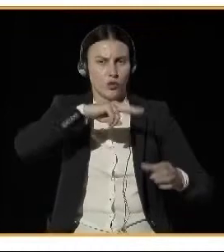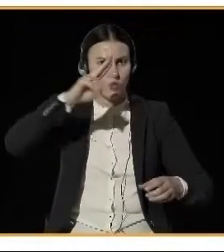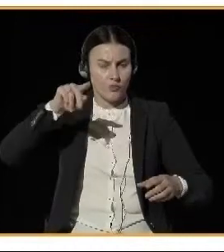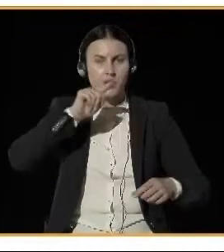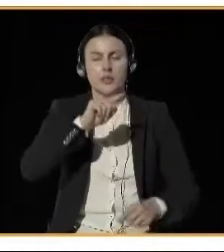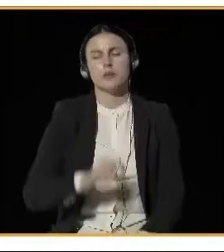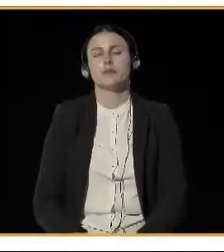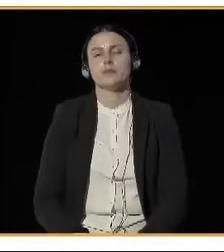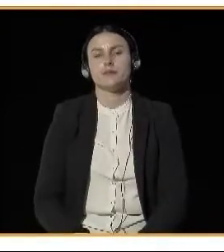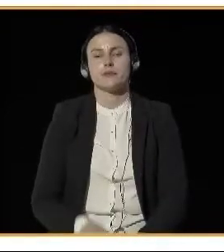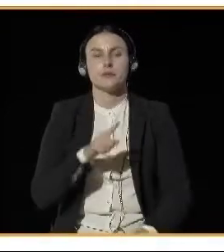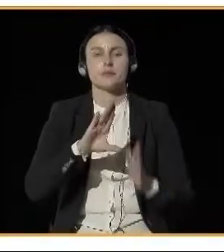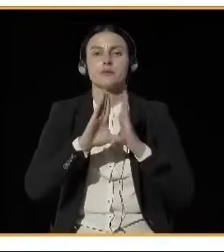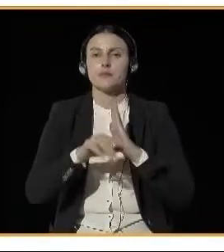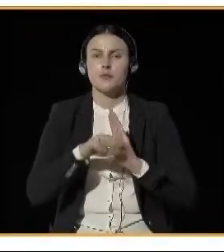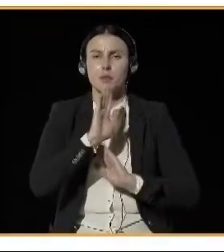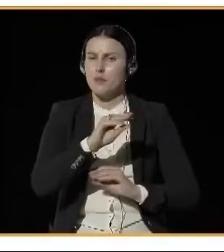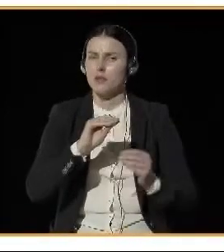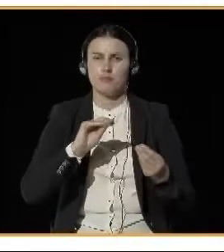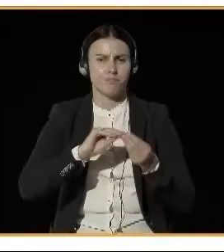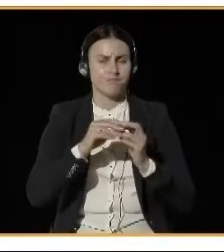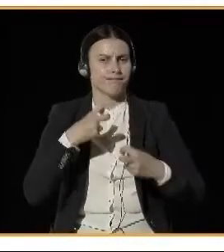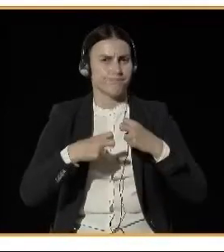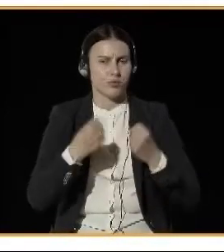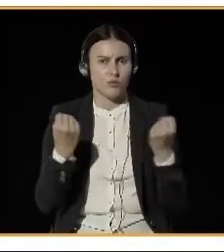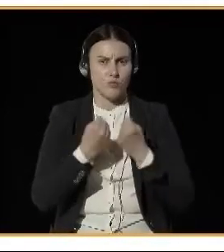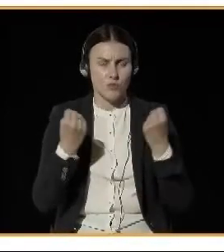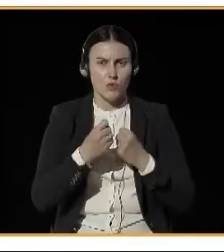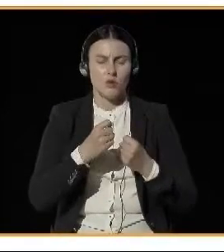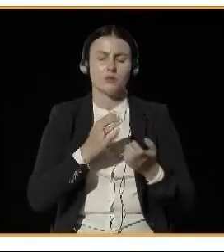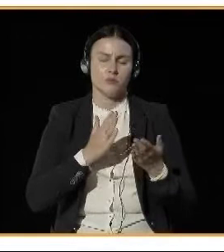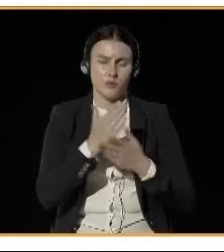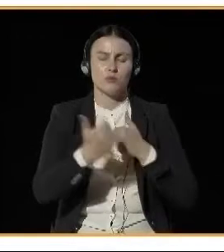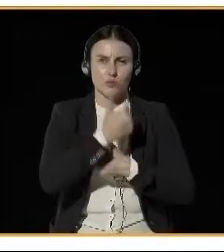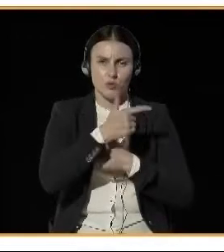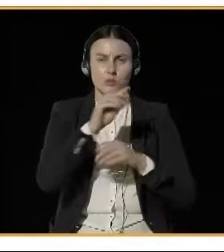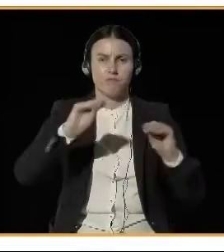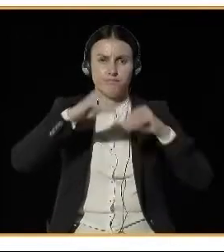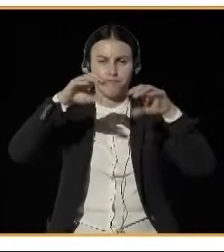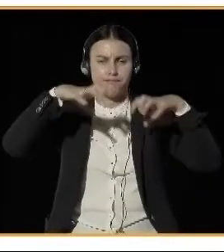greatest challenges with air pollution. Next slide, please.